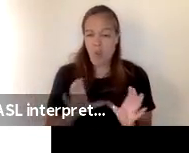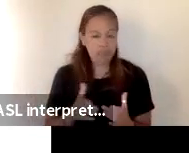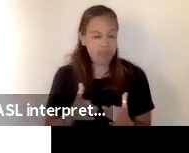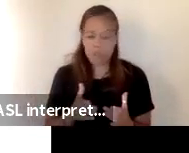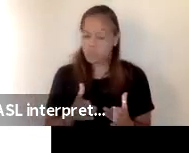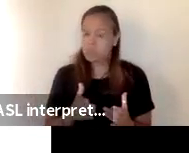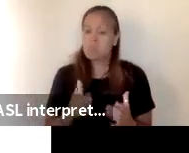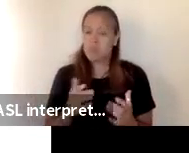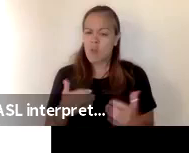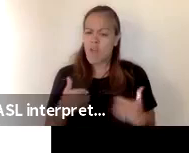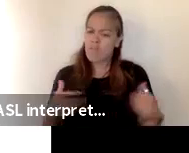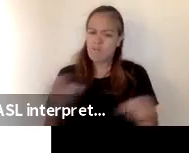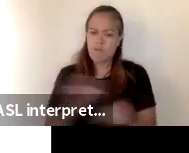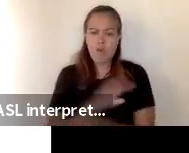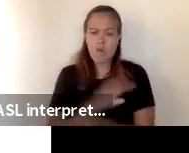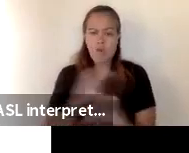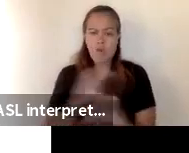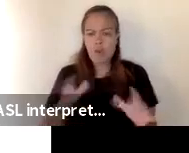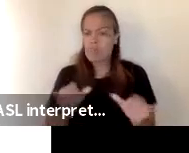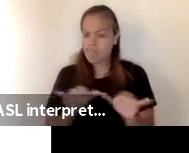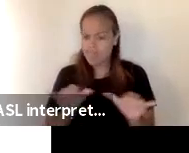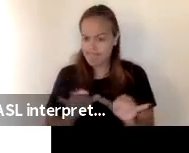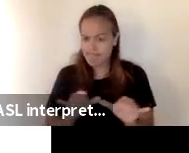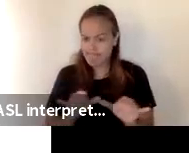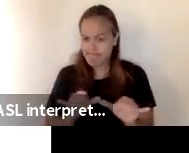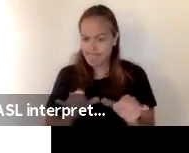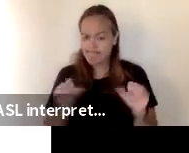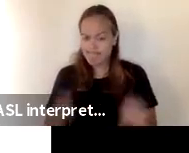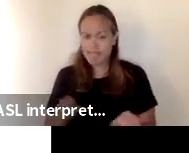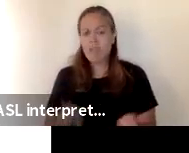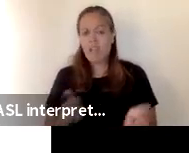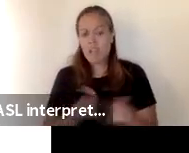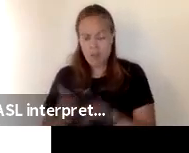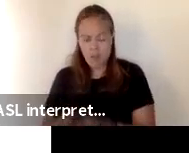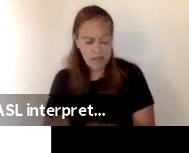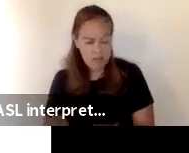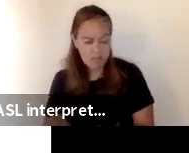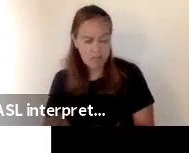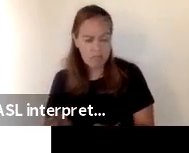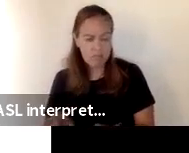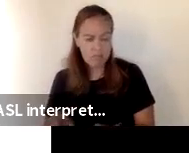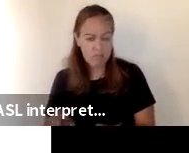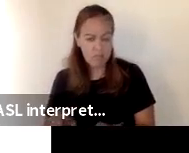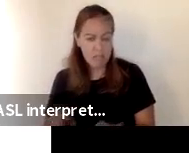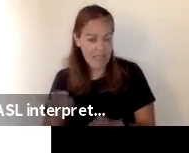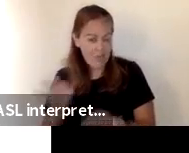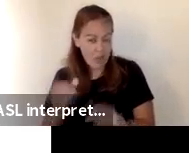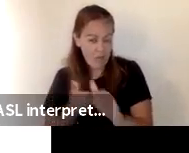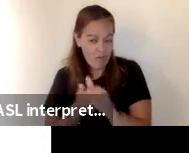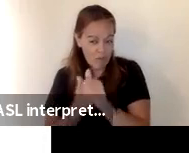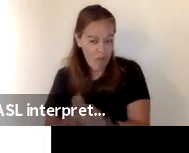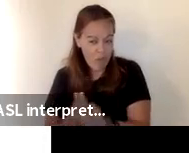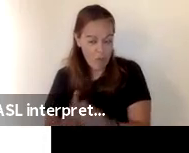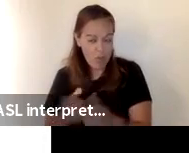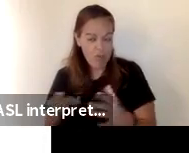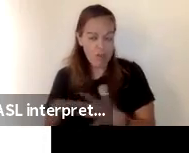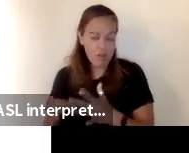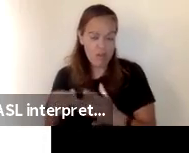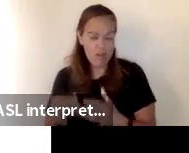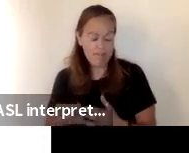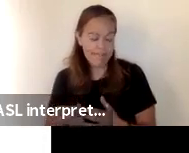so we can have full class sizes as well as long as we follow the masking universal masking requirement